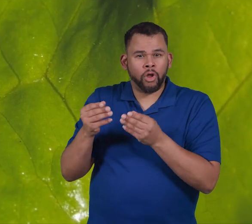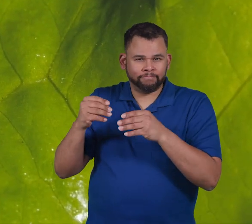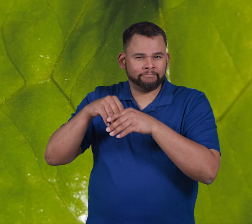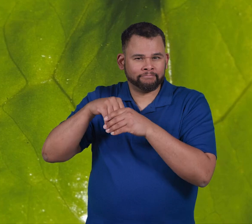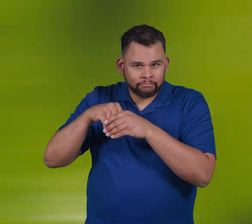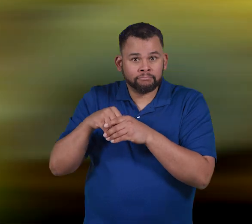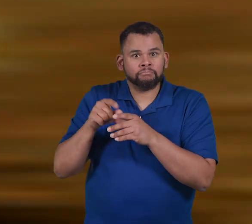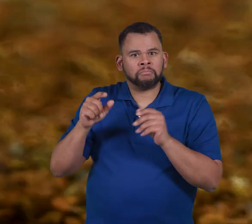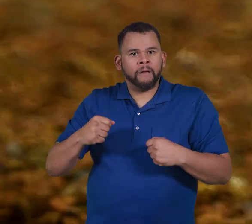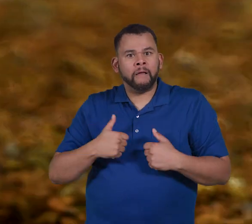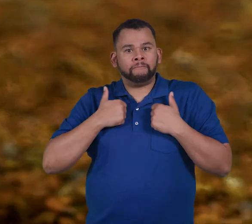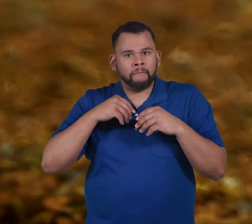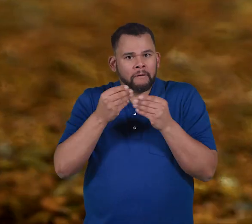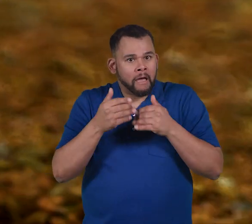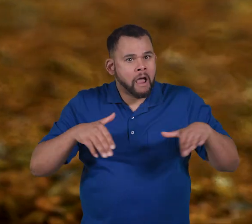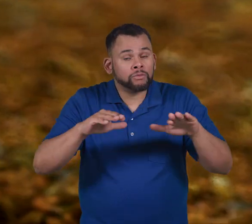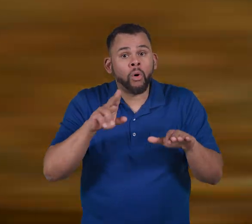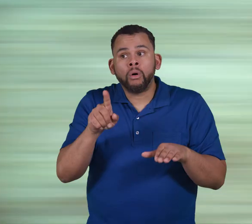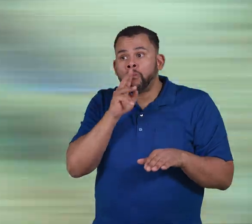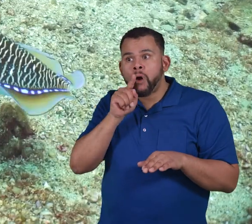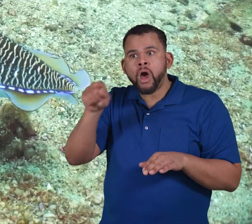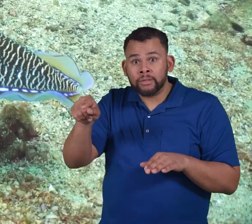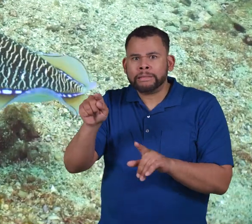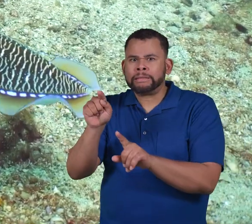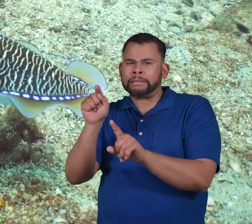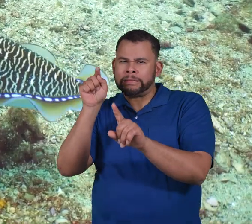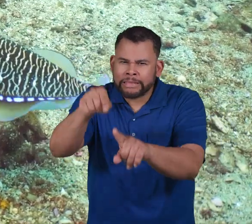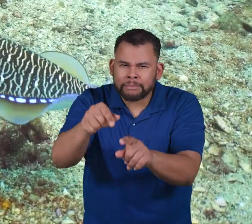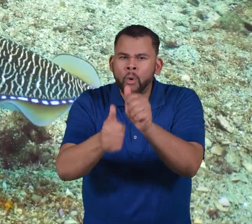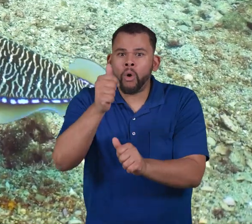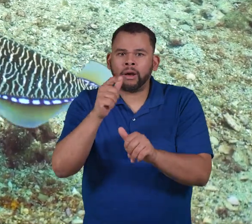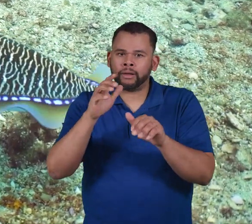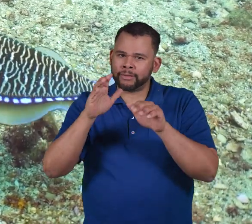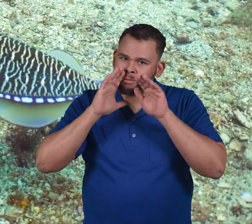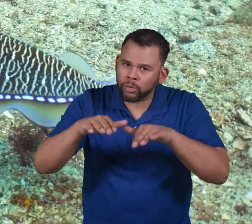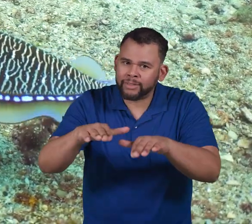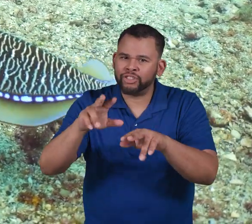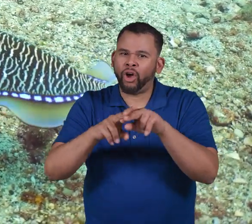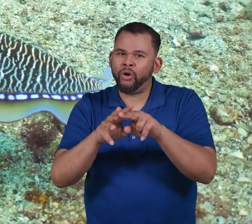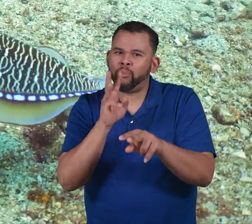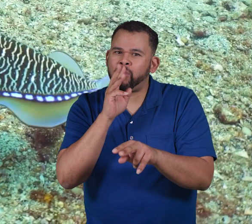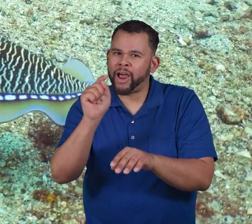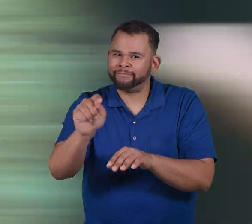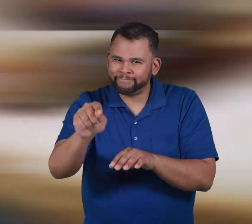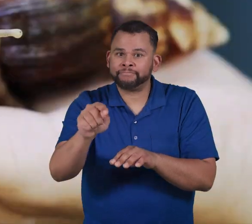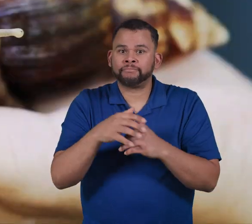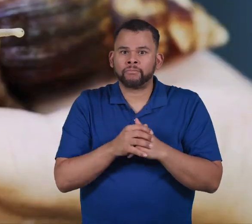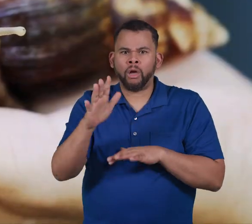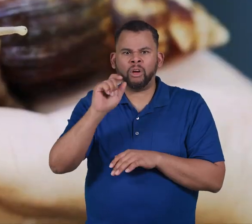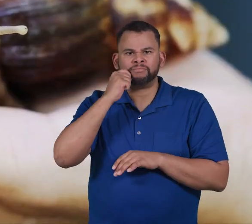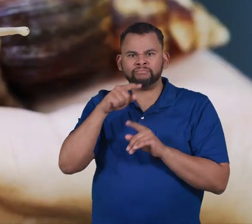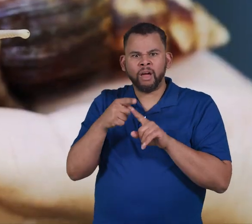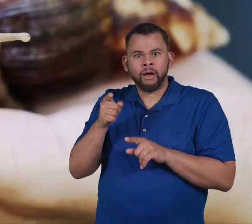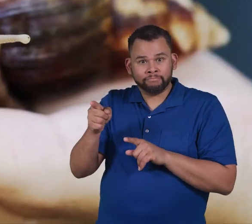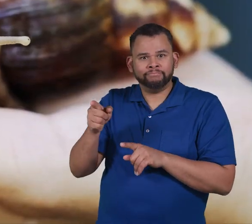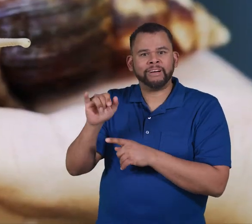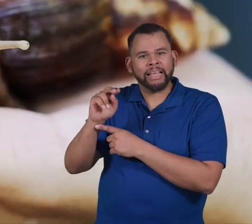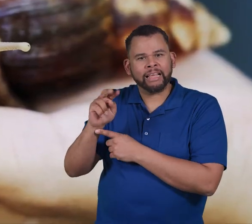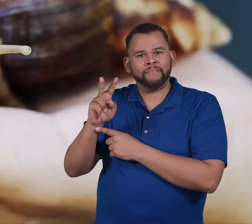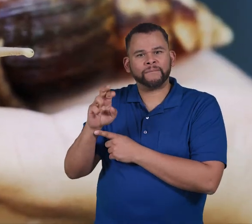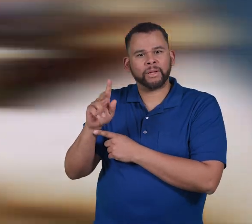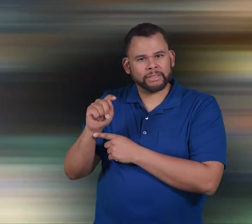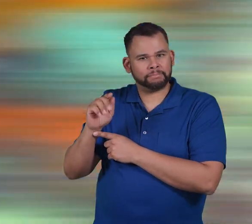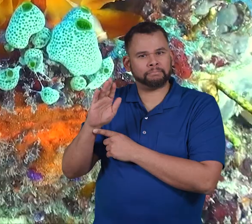live on the land or in the water, though most live in the salty ocean. These cool creatures are